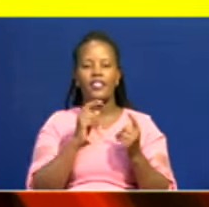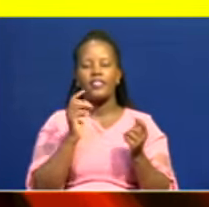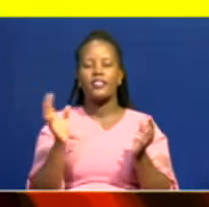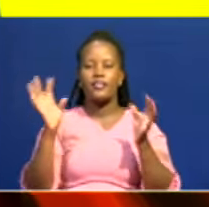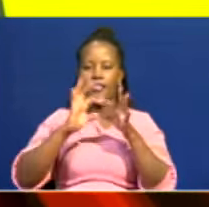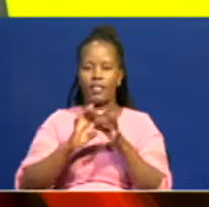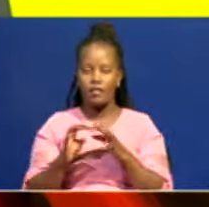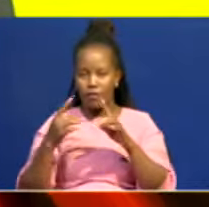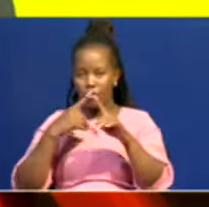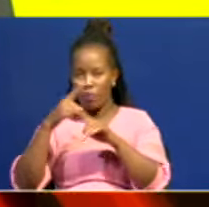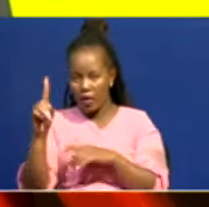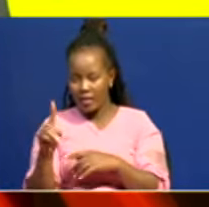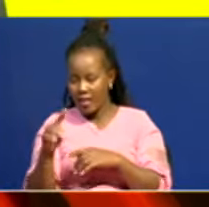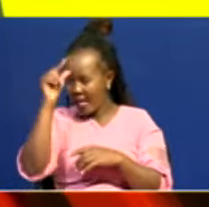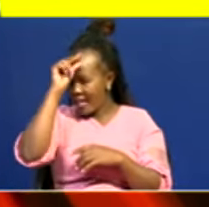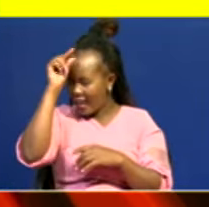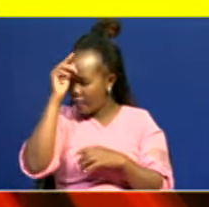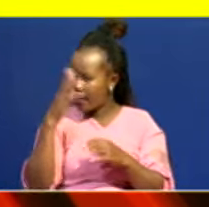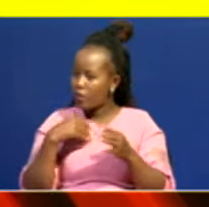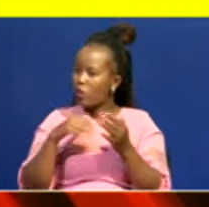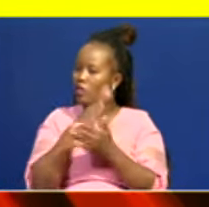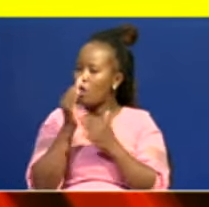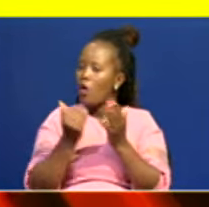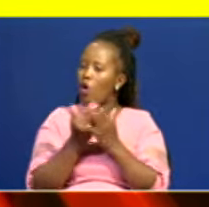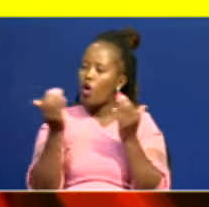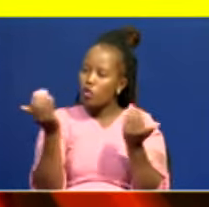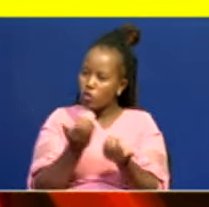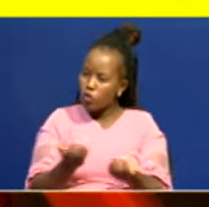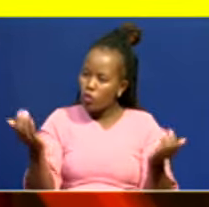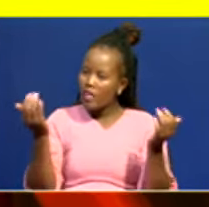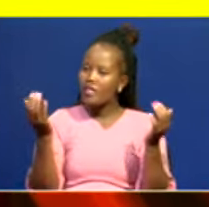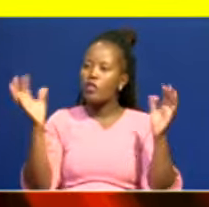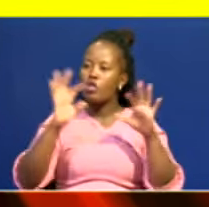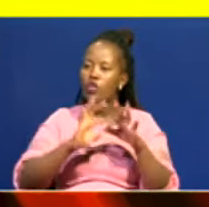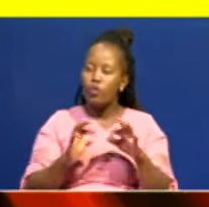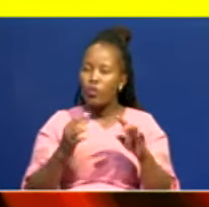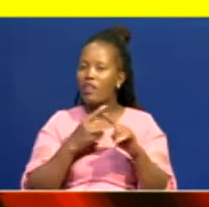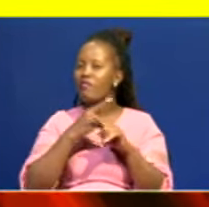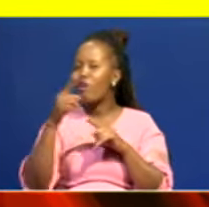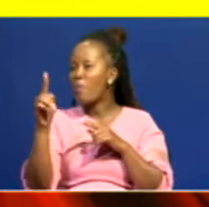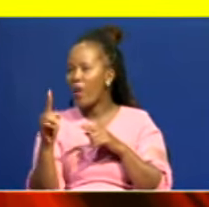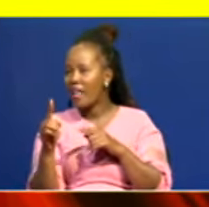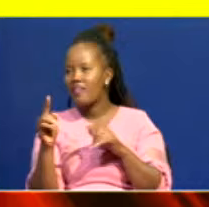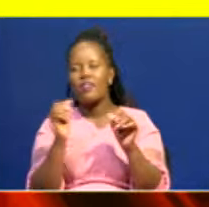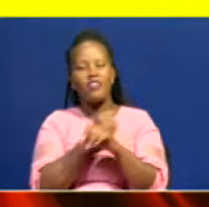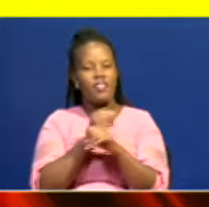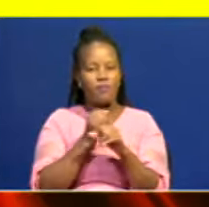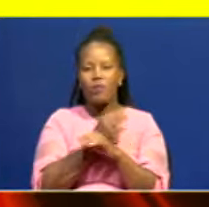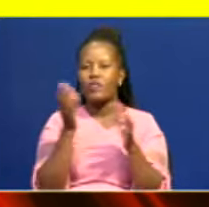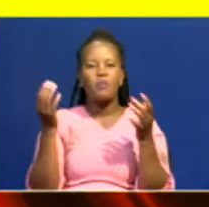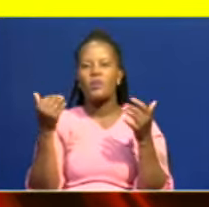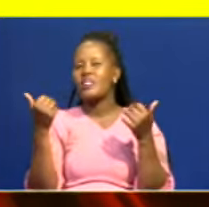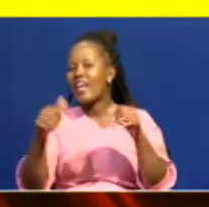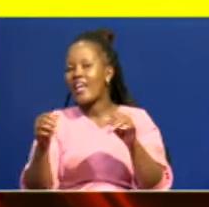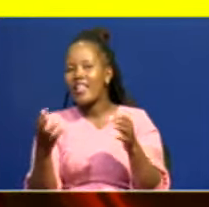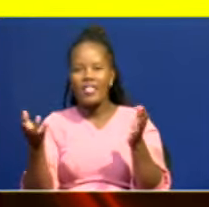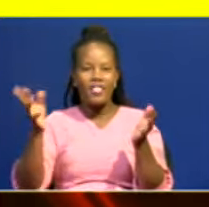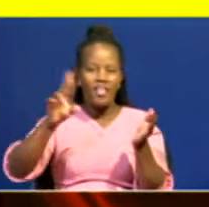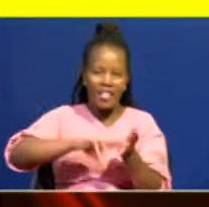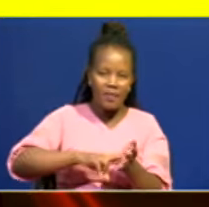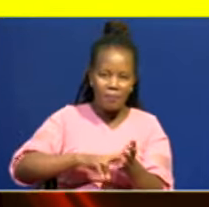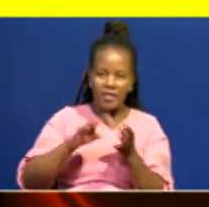wants all the candidates to join FOM1, as there is no room for any one of them repeating Class 8